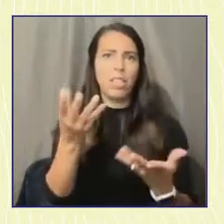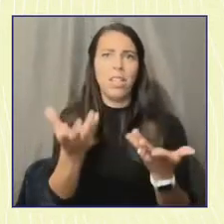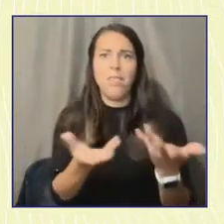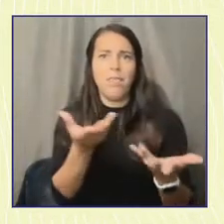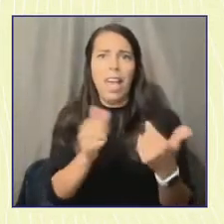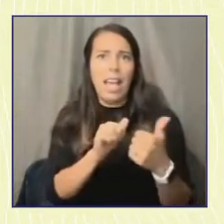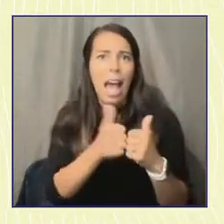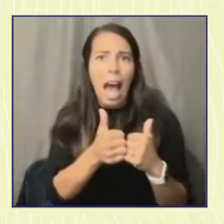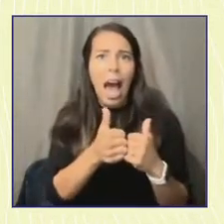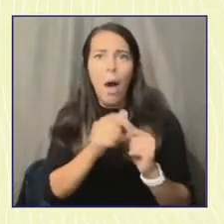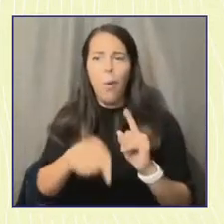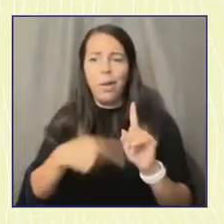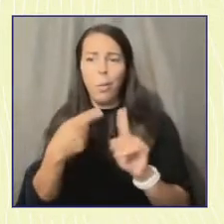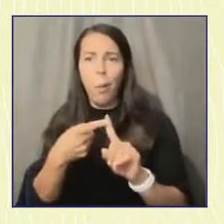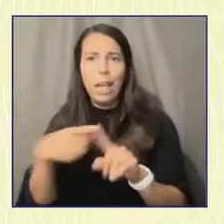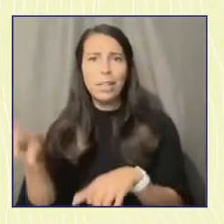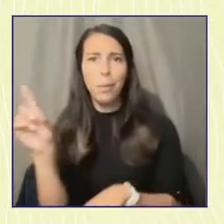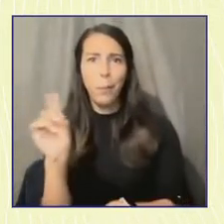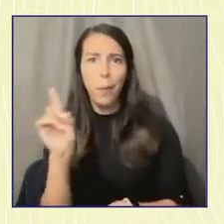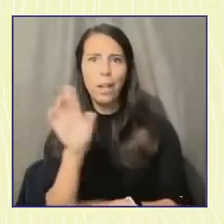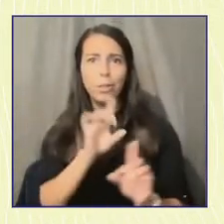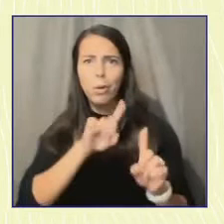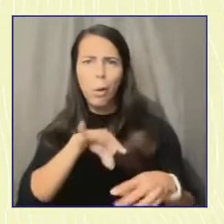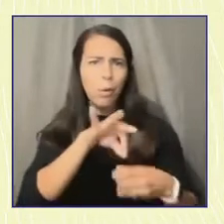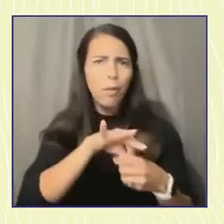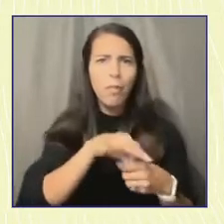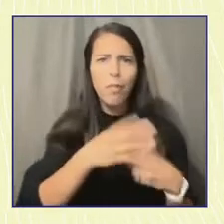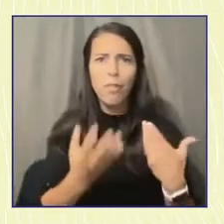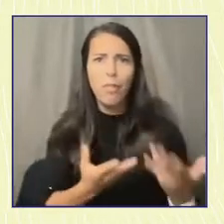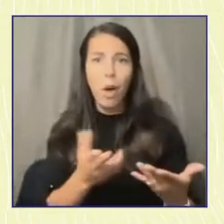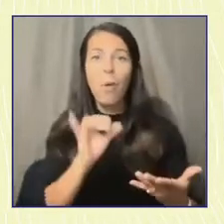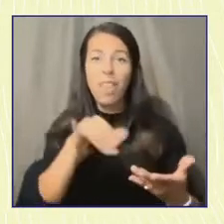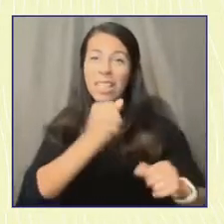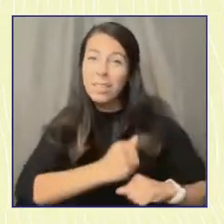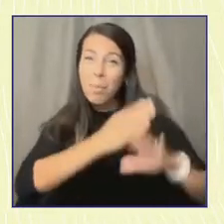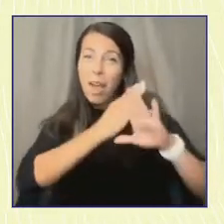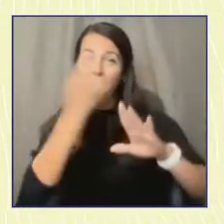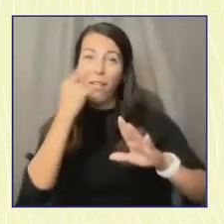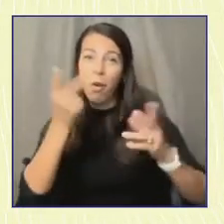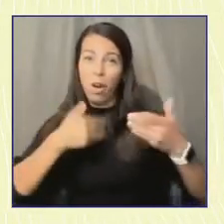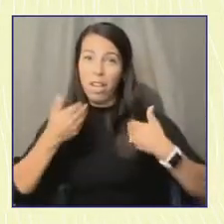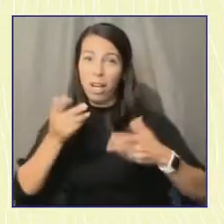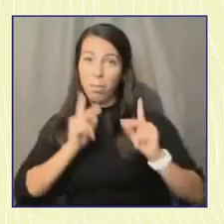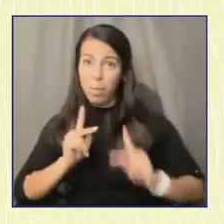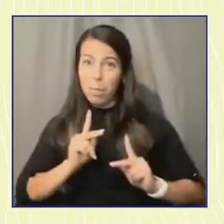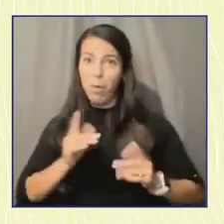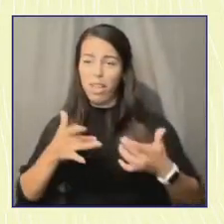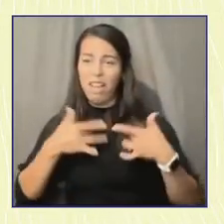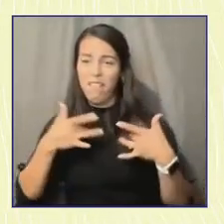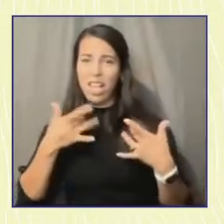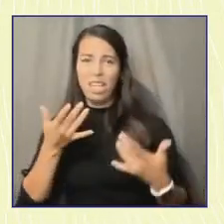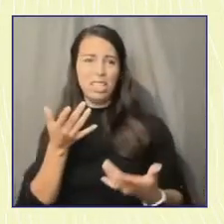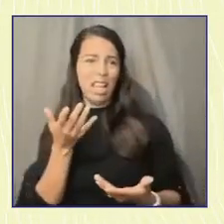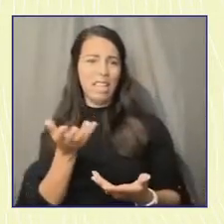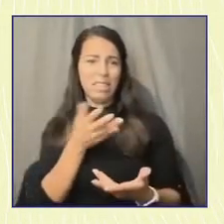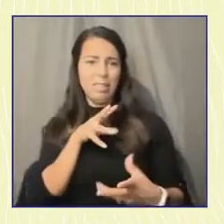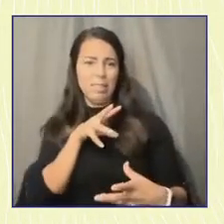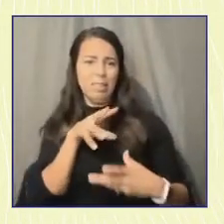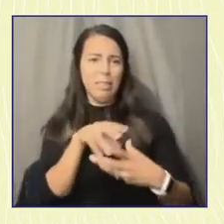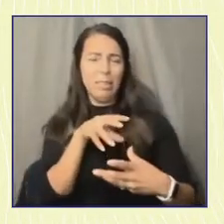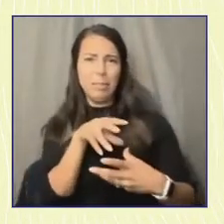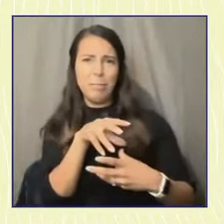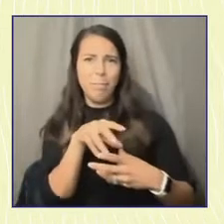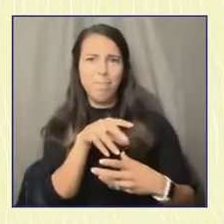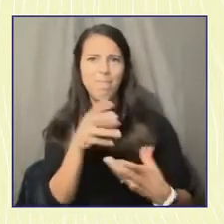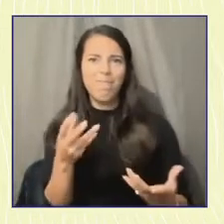these layers that really inhibit young people's engagement because it's one either just like a law prohibits certain types of engagement